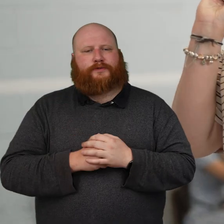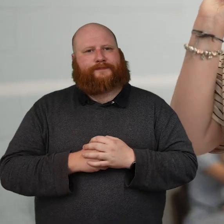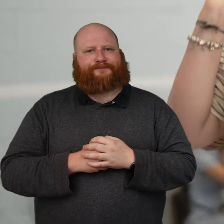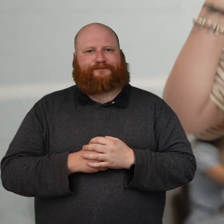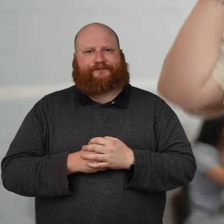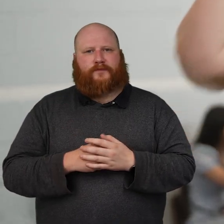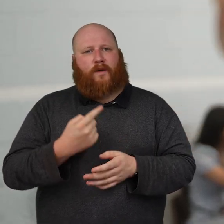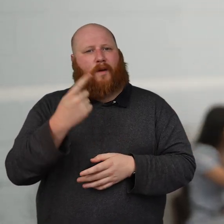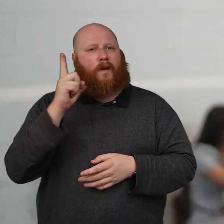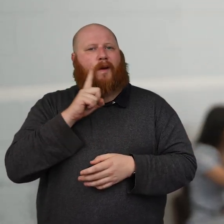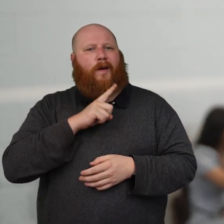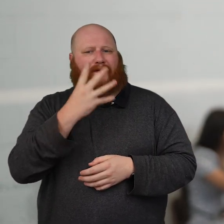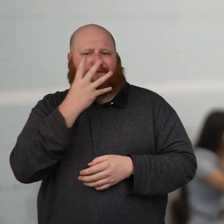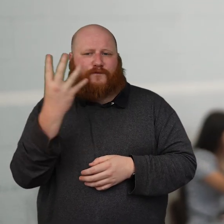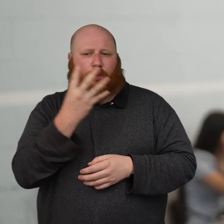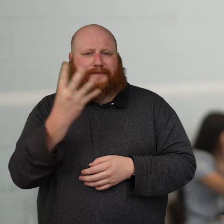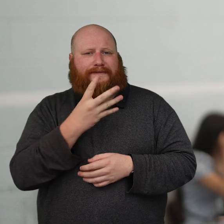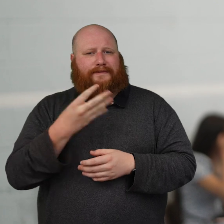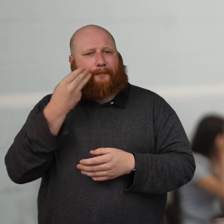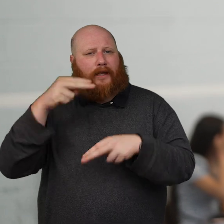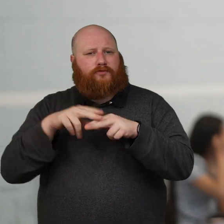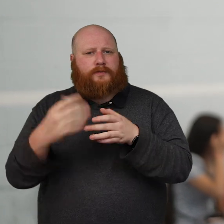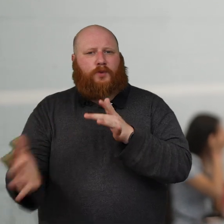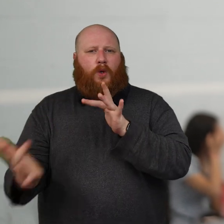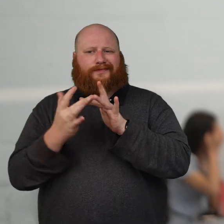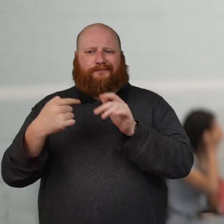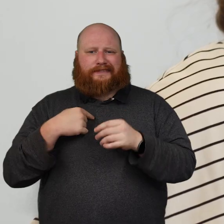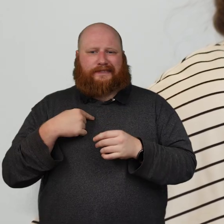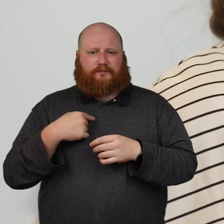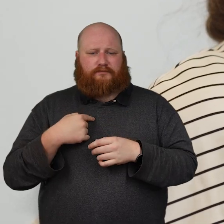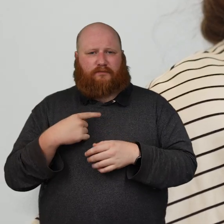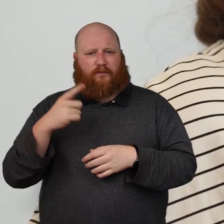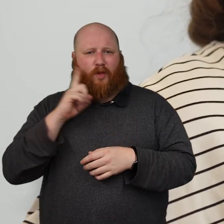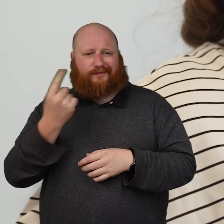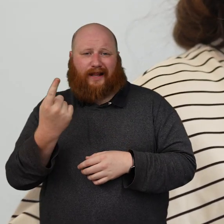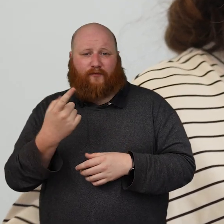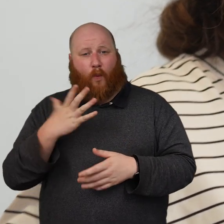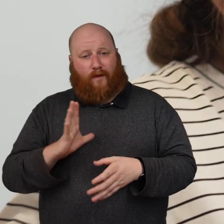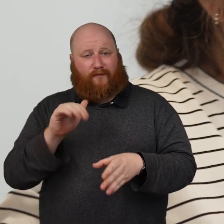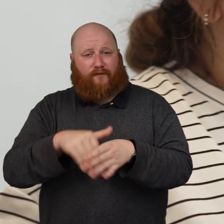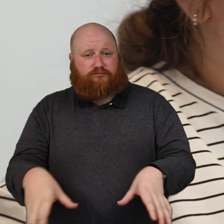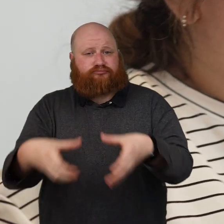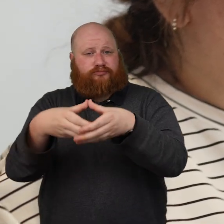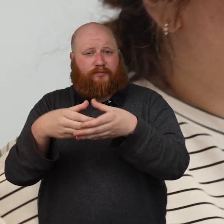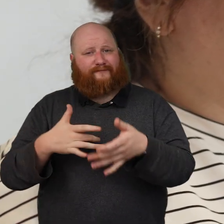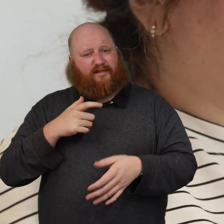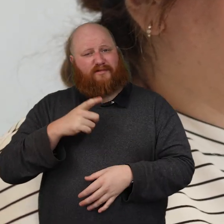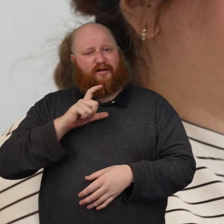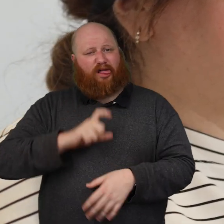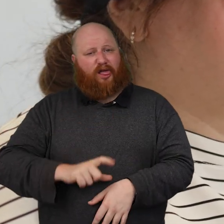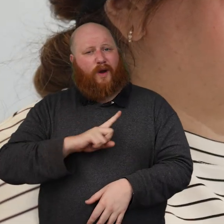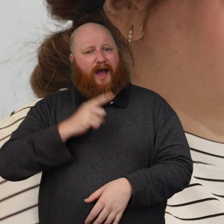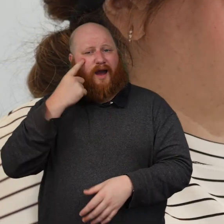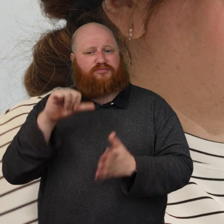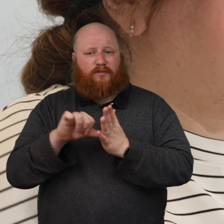And her mum came to me at the end of the first session and said to me, I've just watched my daughter for the last hour and a half. I can't believe how big a smile is on her face.